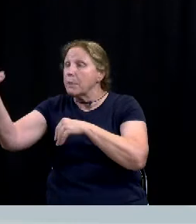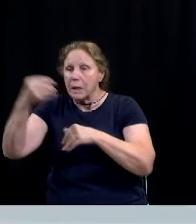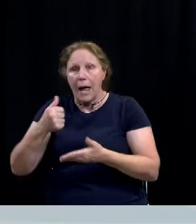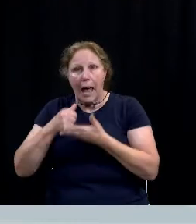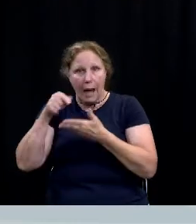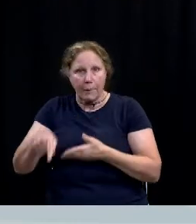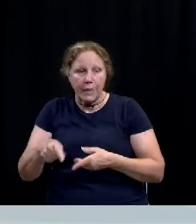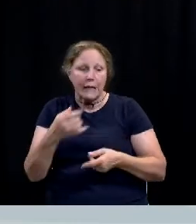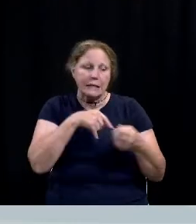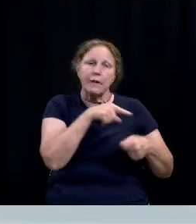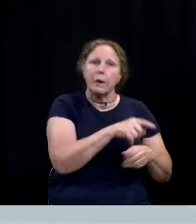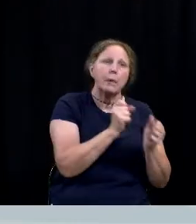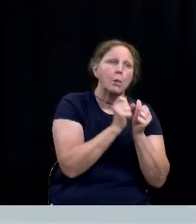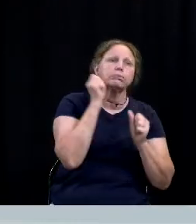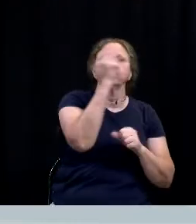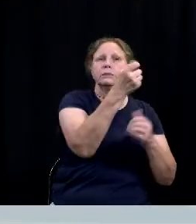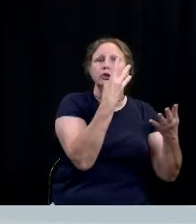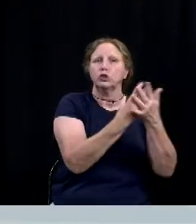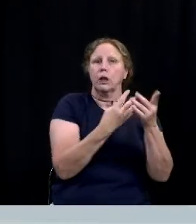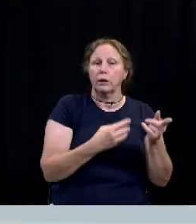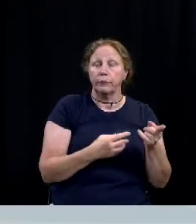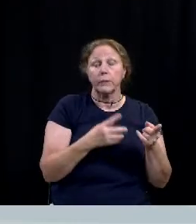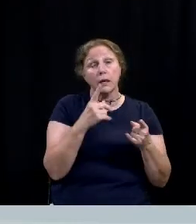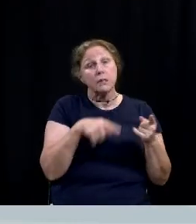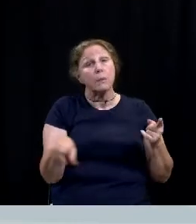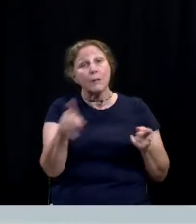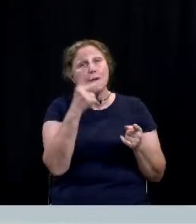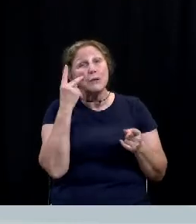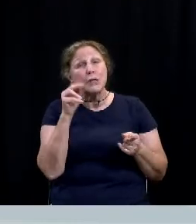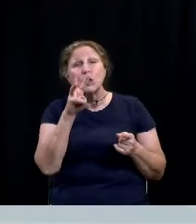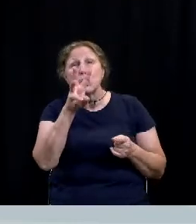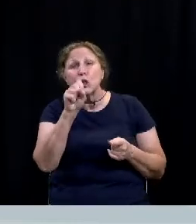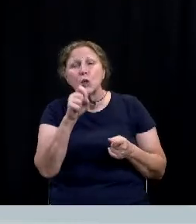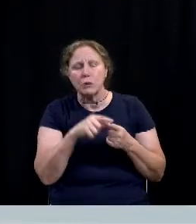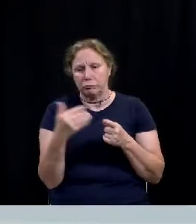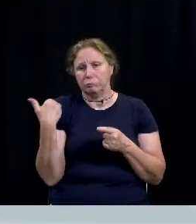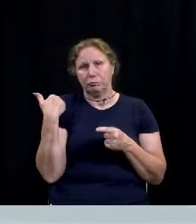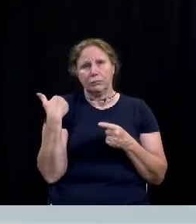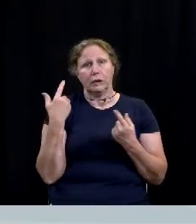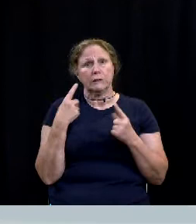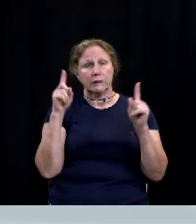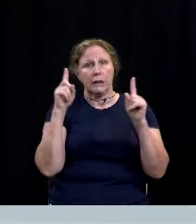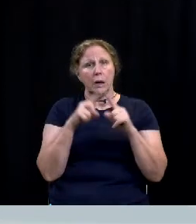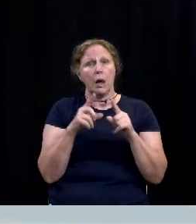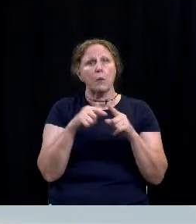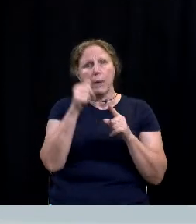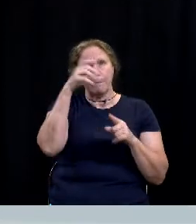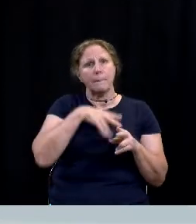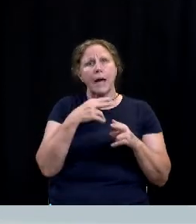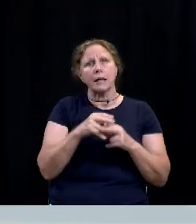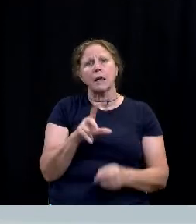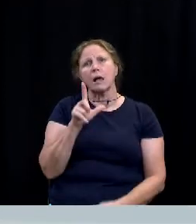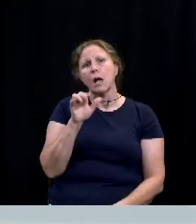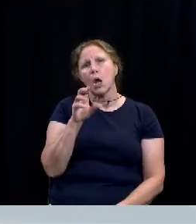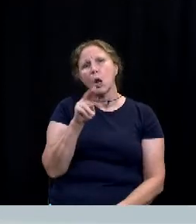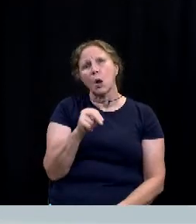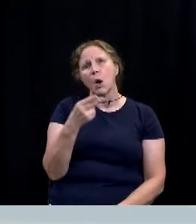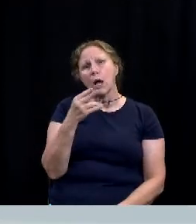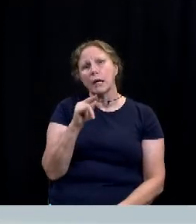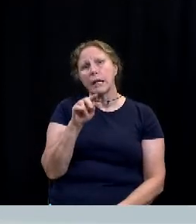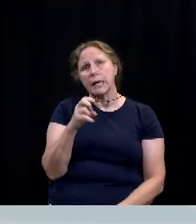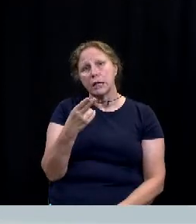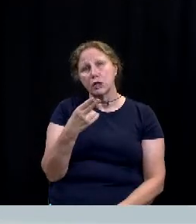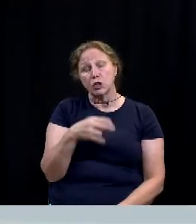arresting these offenders some of you may have seen news coverage of an early success this unit has had with a gentleman named LaRon Hicks the